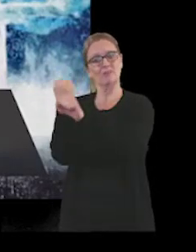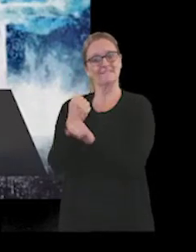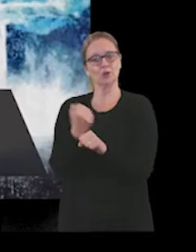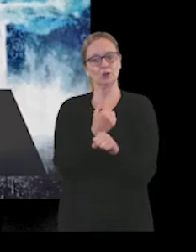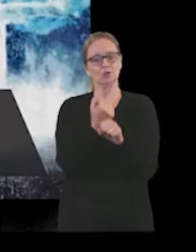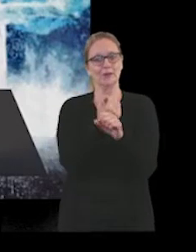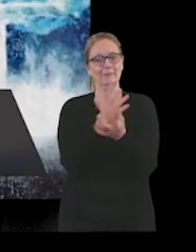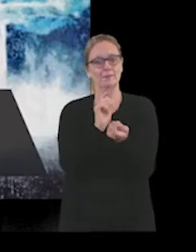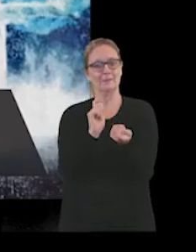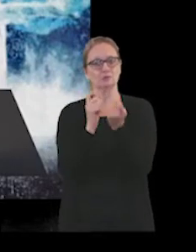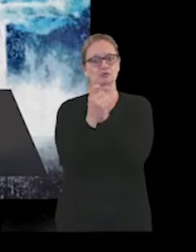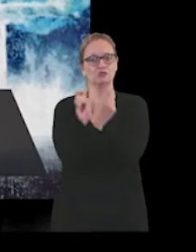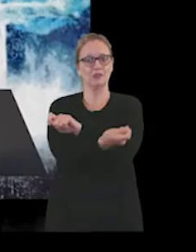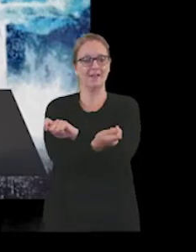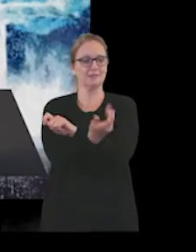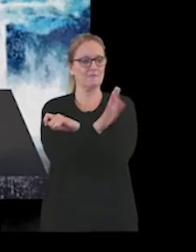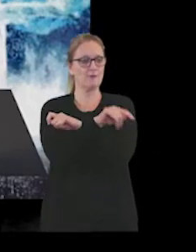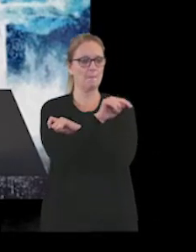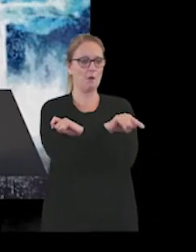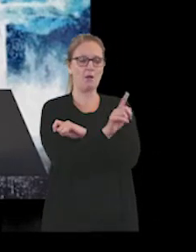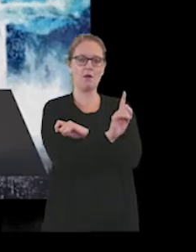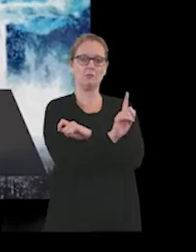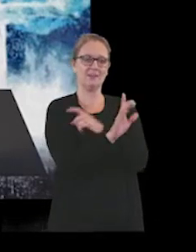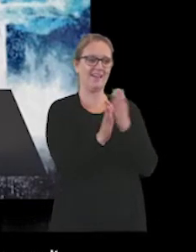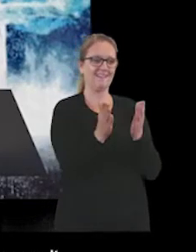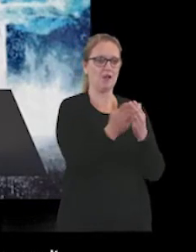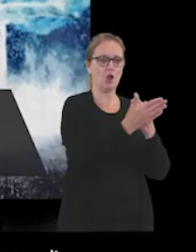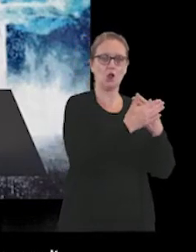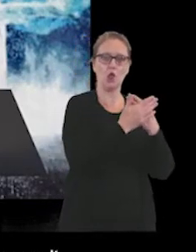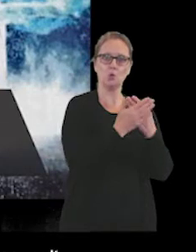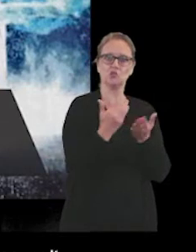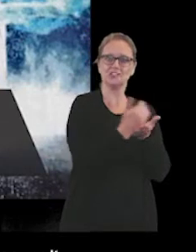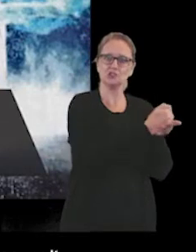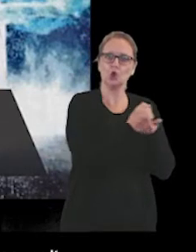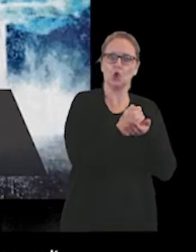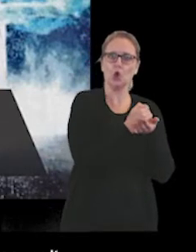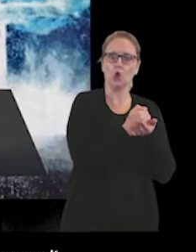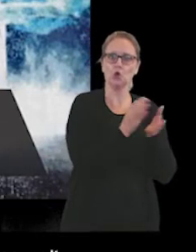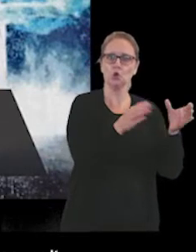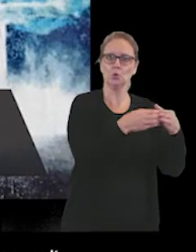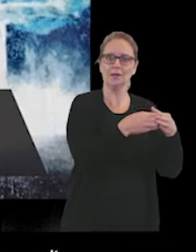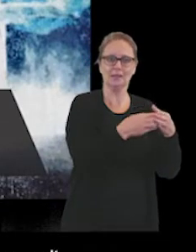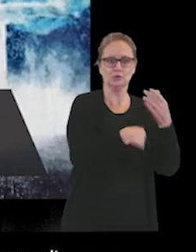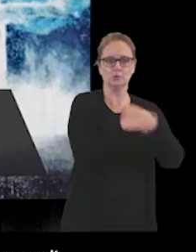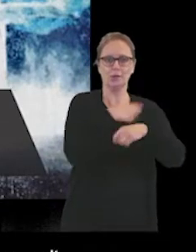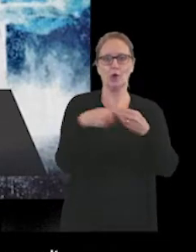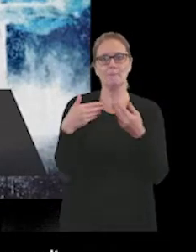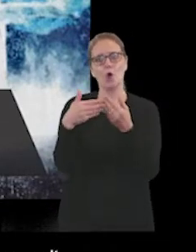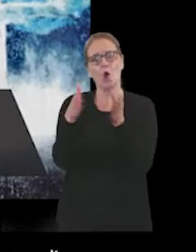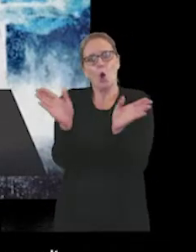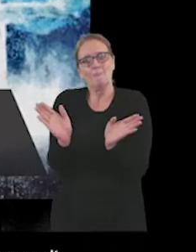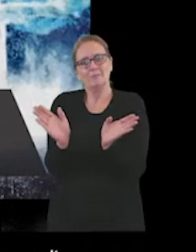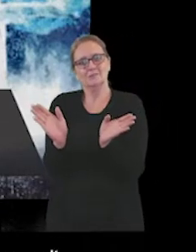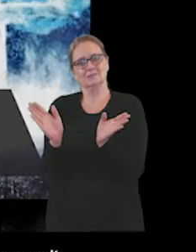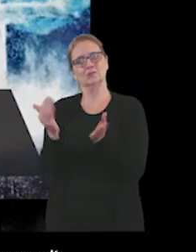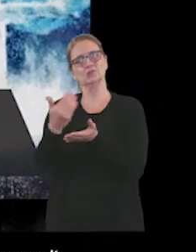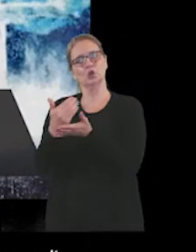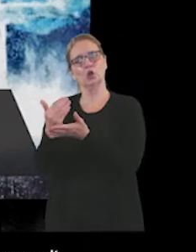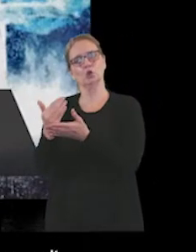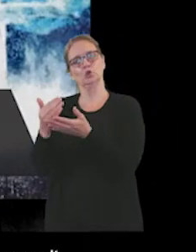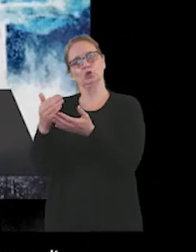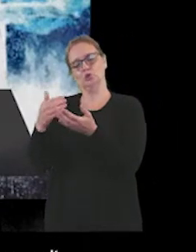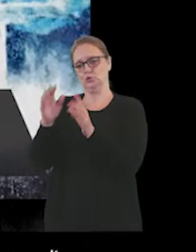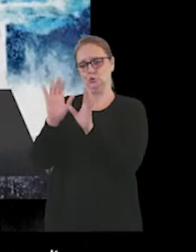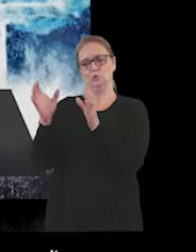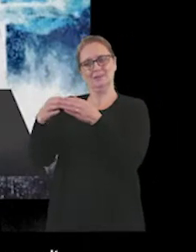converted to from a closed and secure unit into an open unit for adults and older